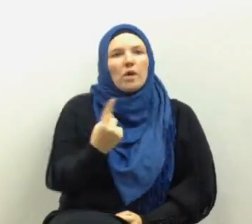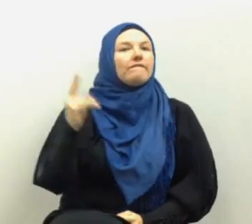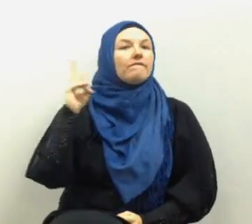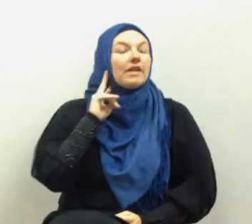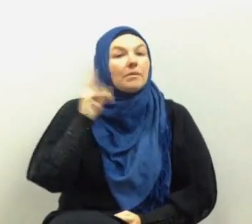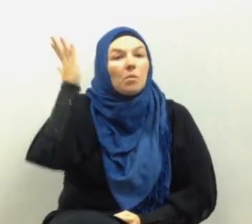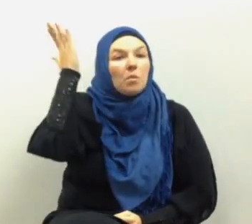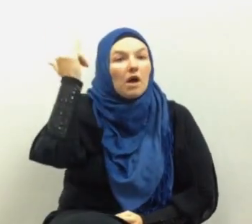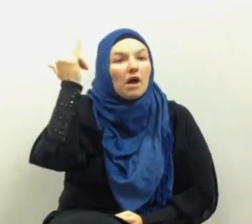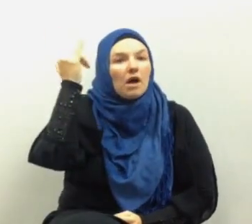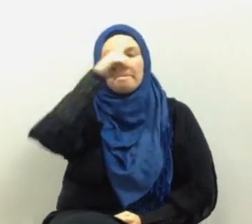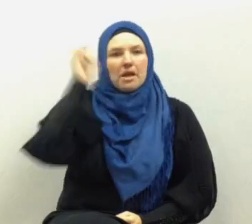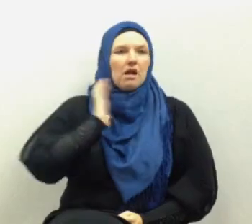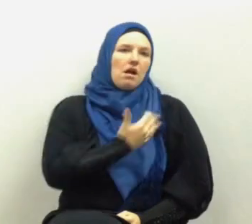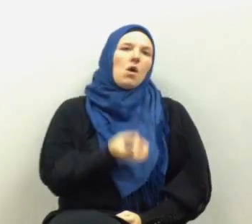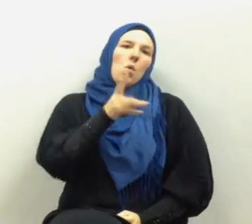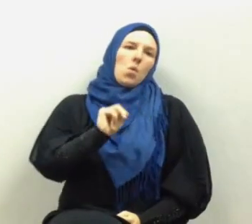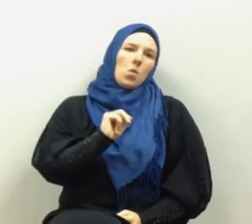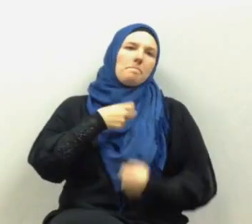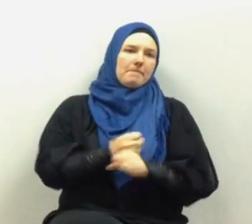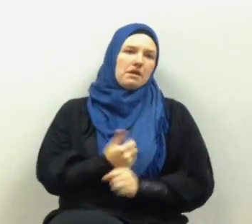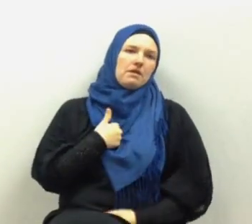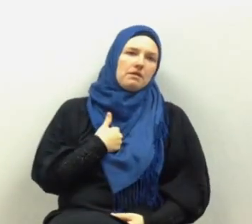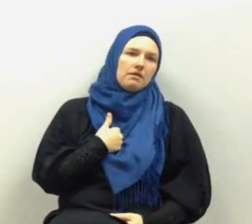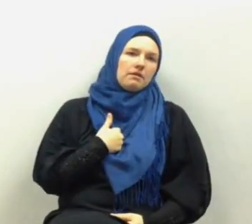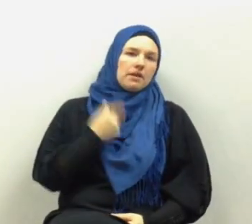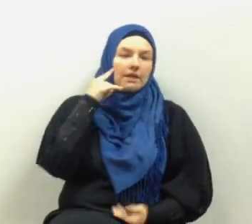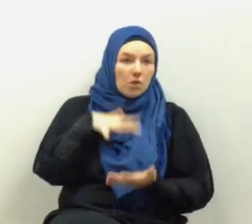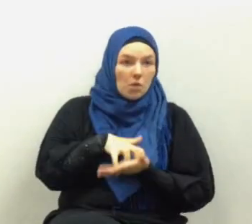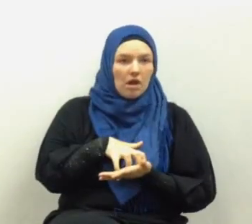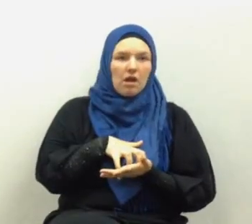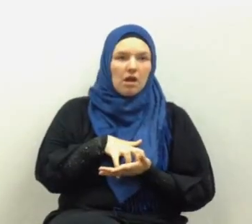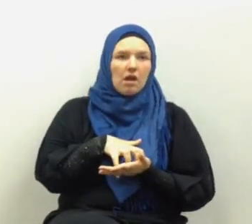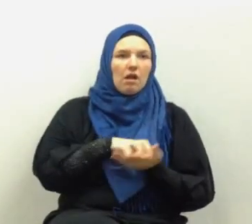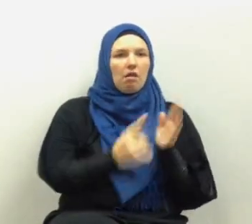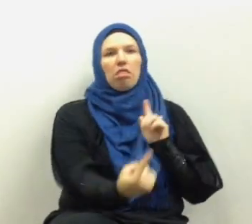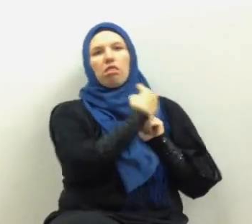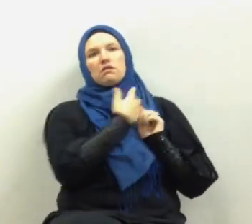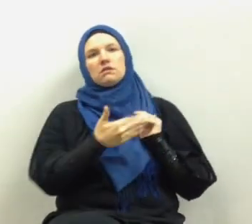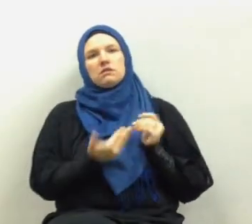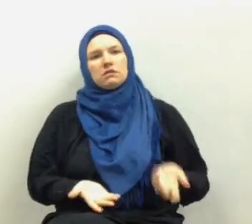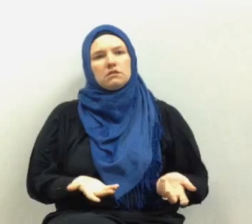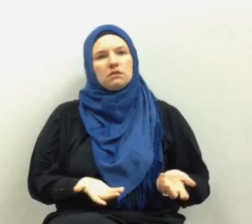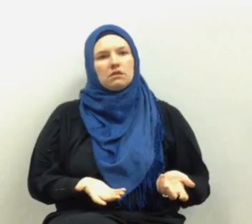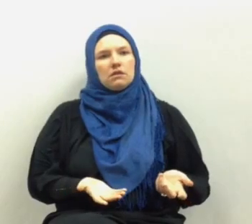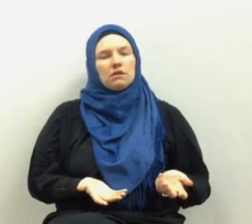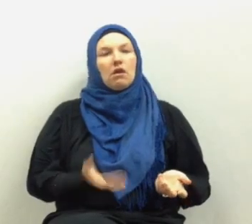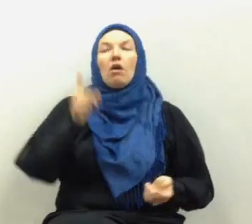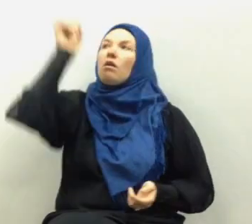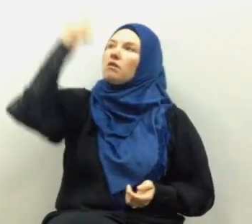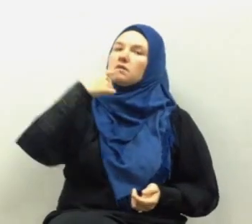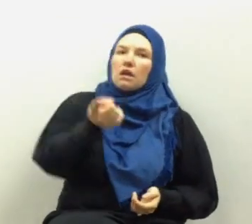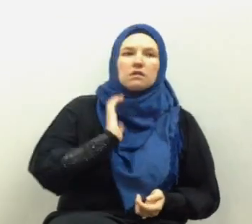are only victims because of our own making Allah subhanahu wa ta'ala tells us